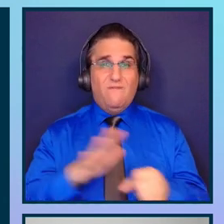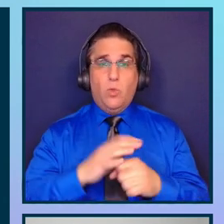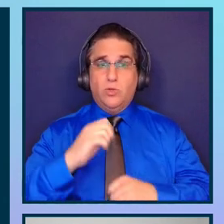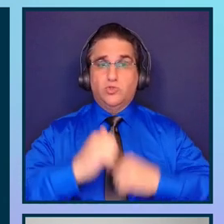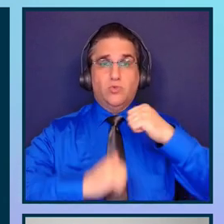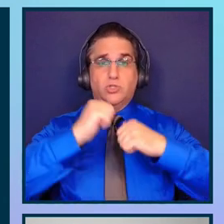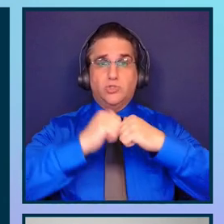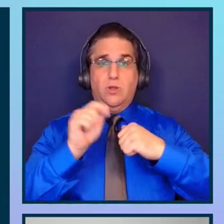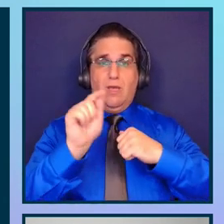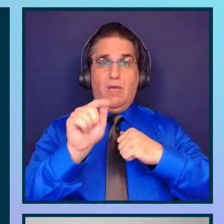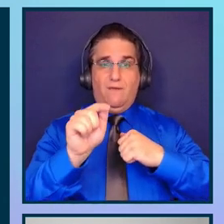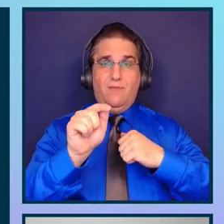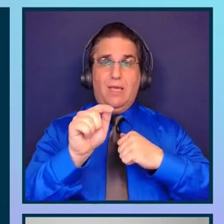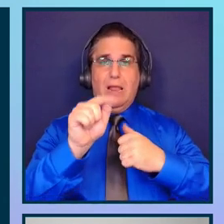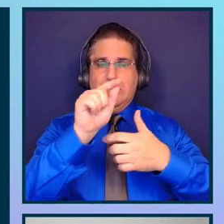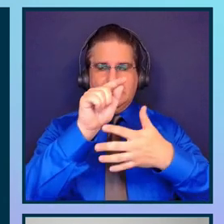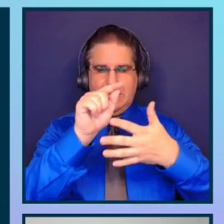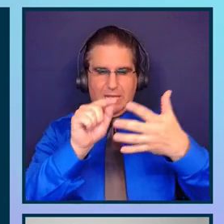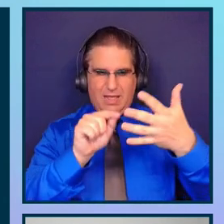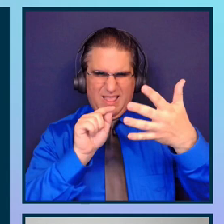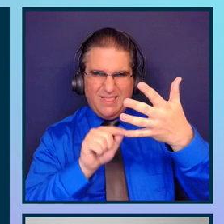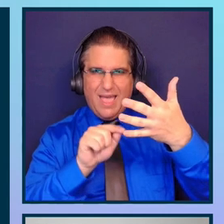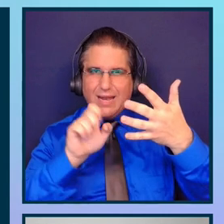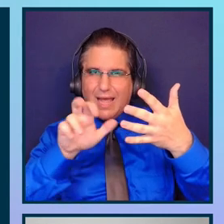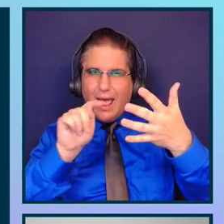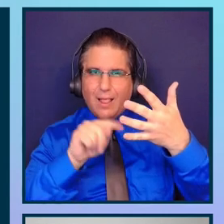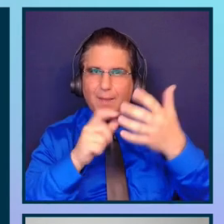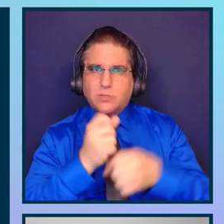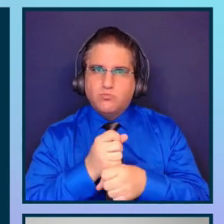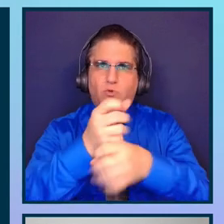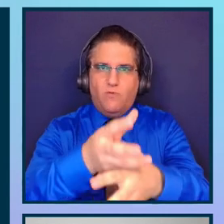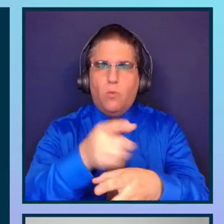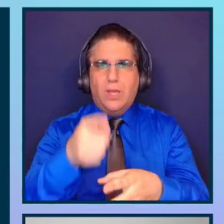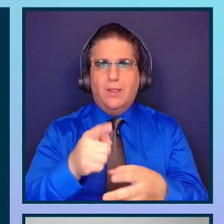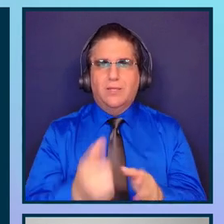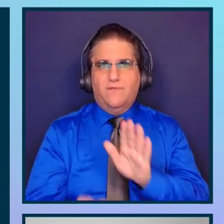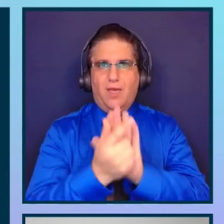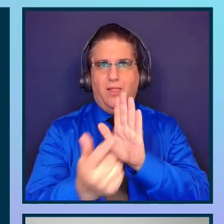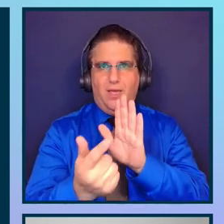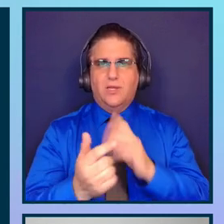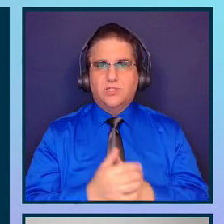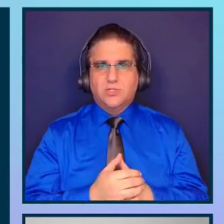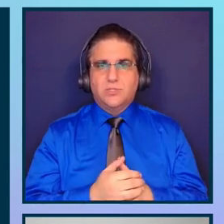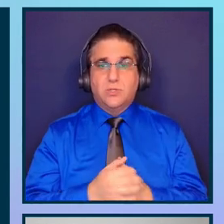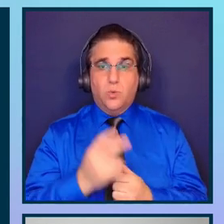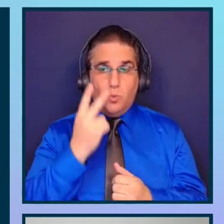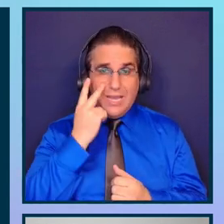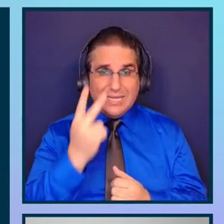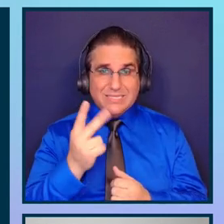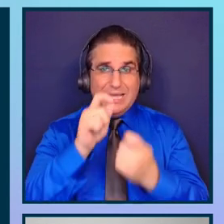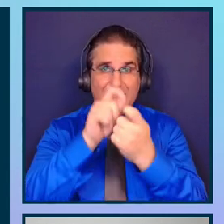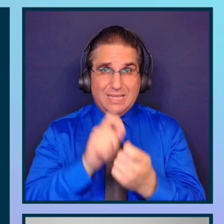until the element that is provoking or causing the violation. We can see the specific